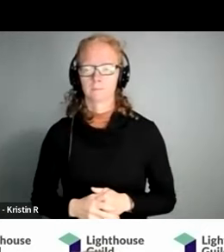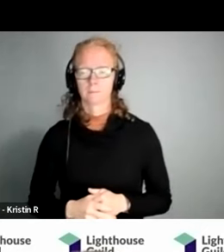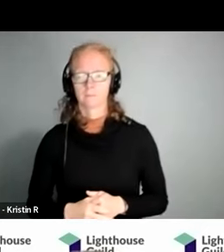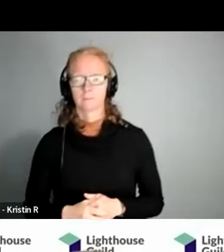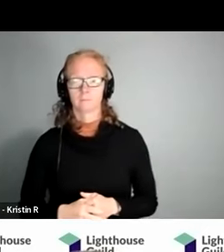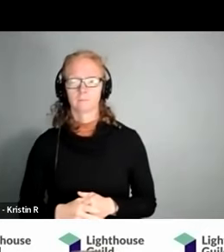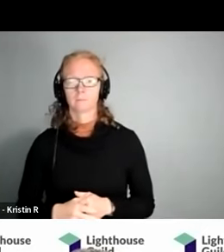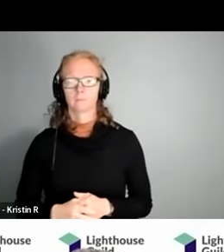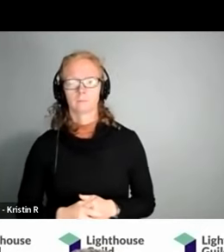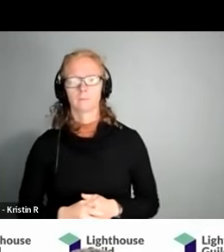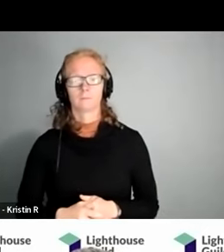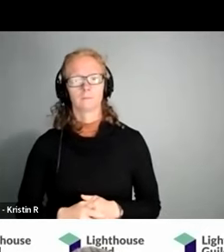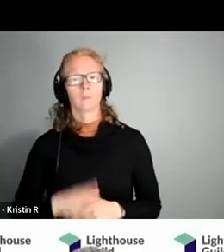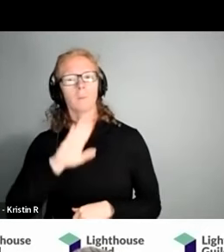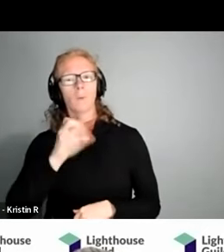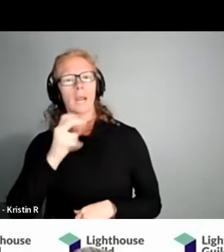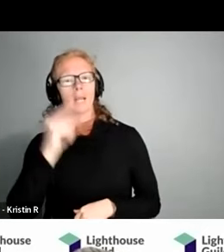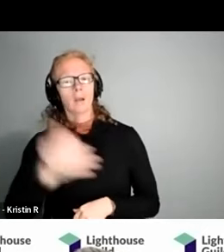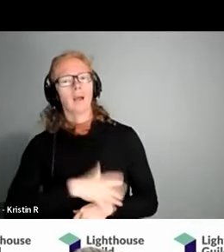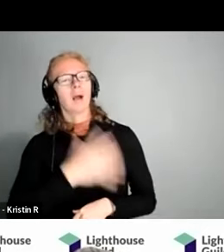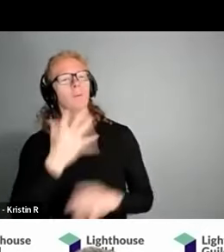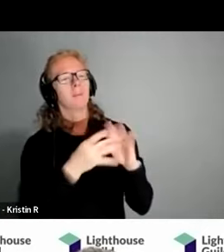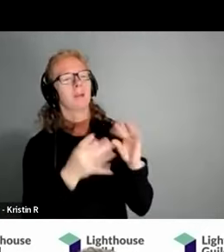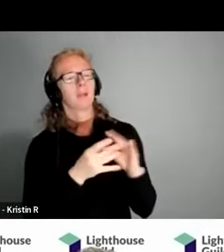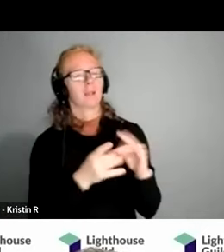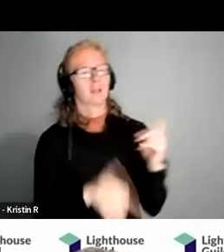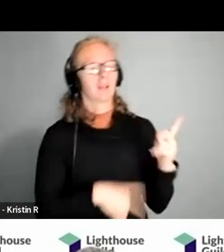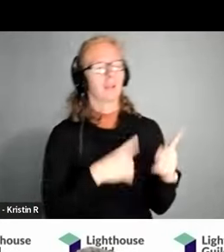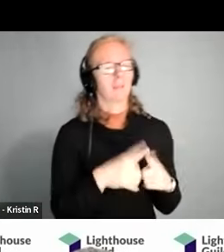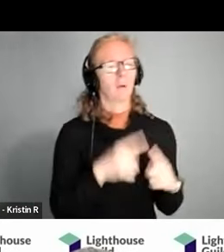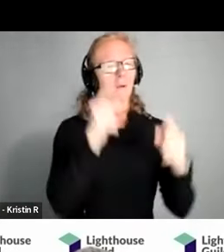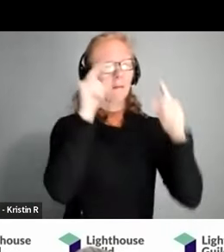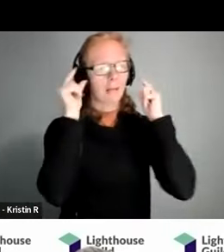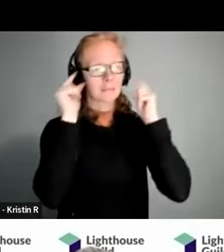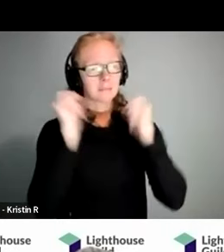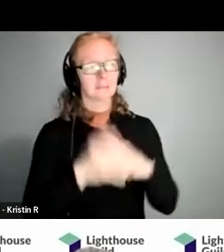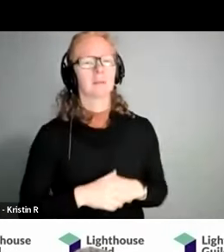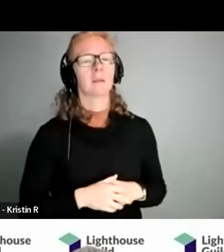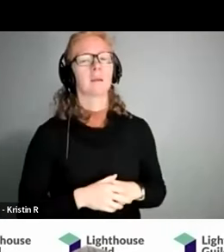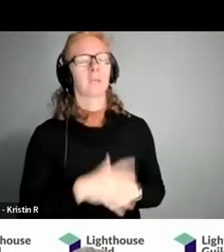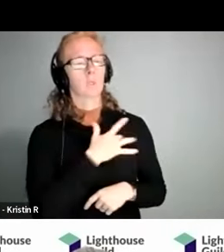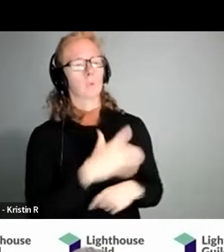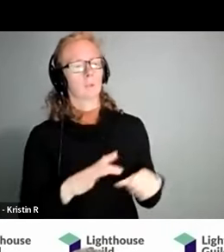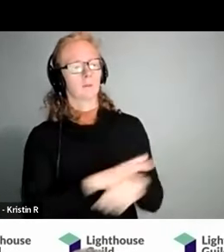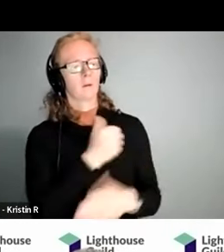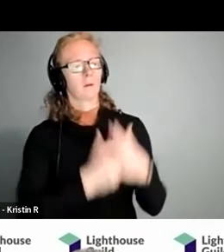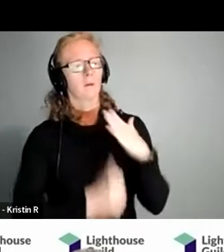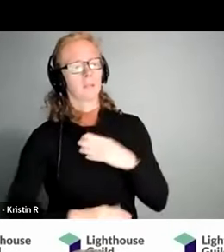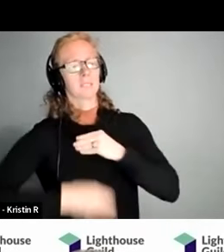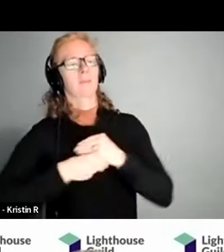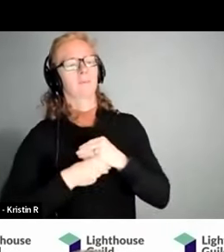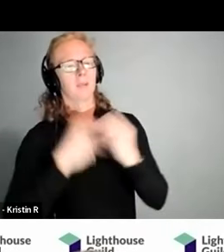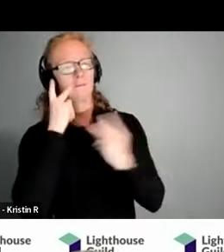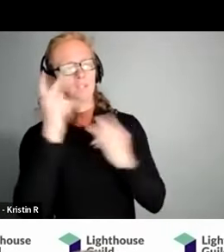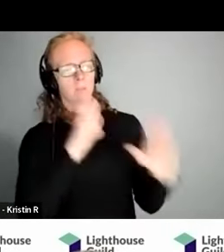and i was so oh please go ahead sorry i wanted to mention one thing on glasses vision so usually it would be covered under a supplemental like a